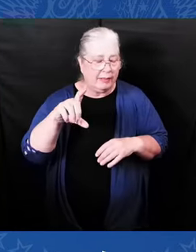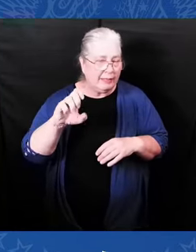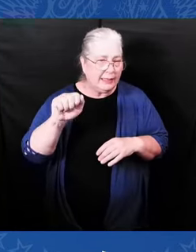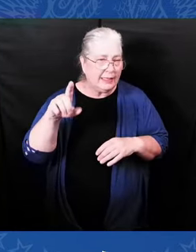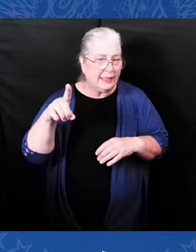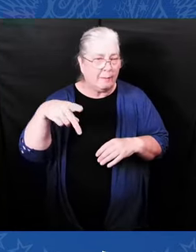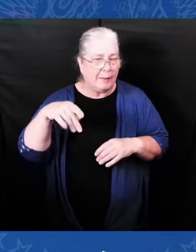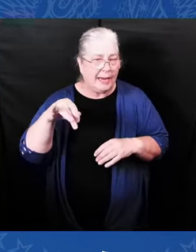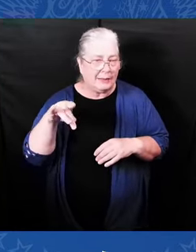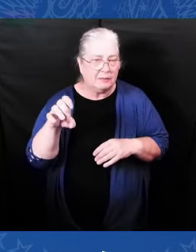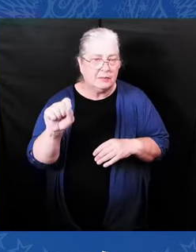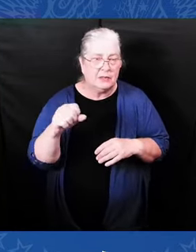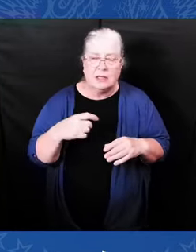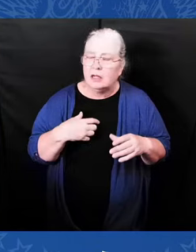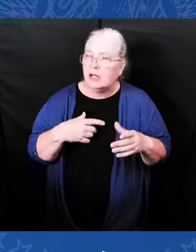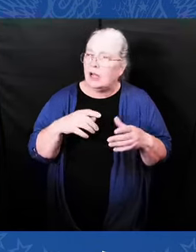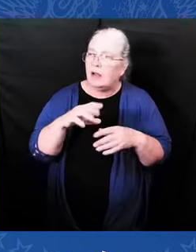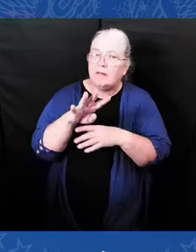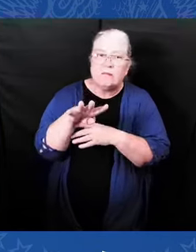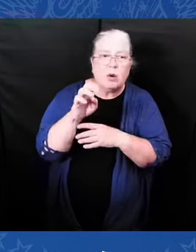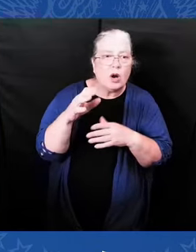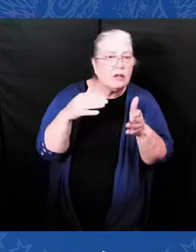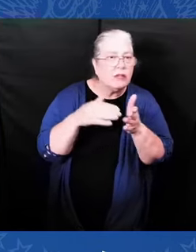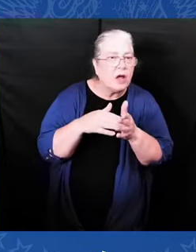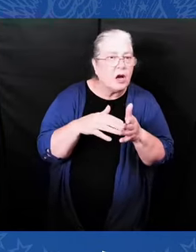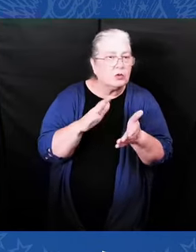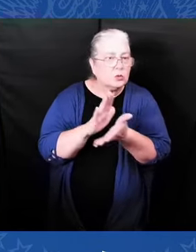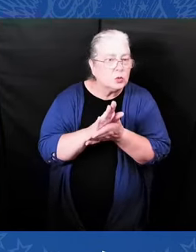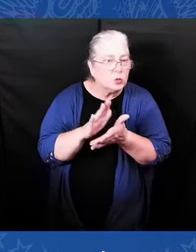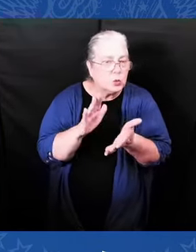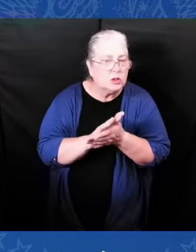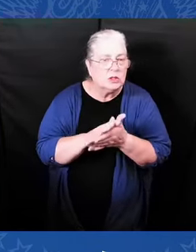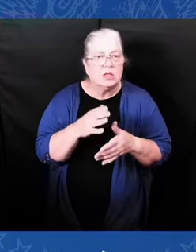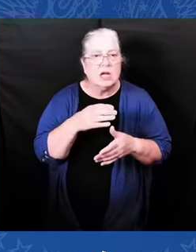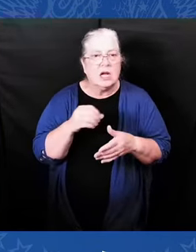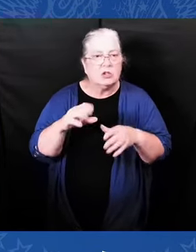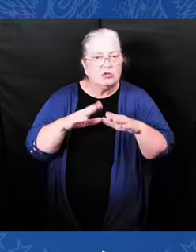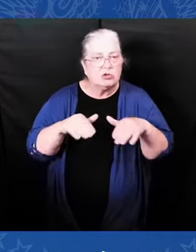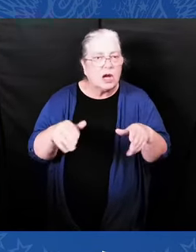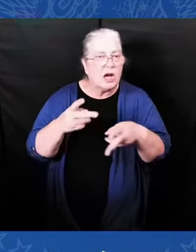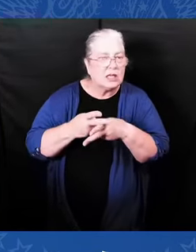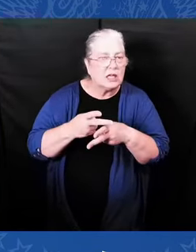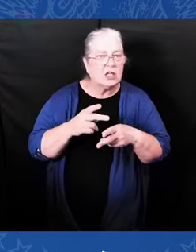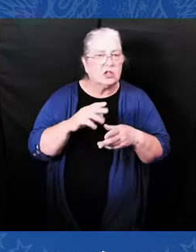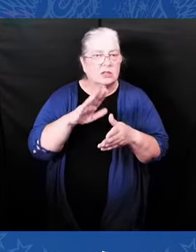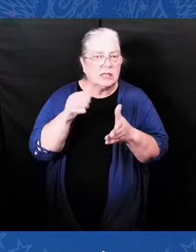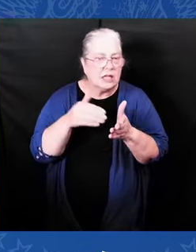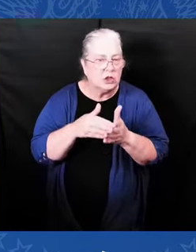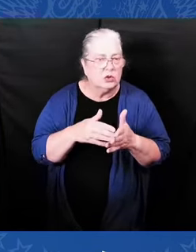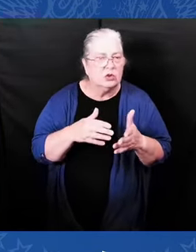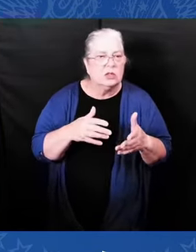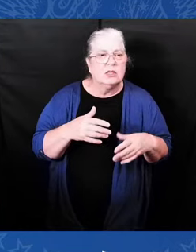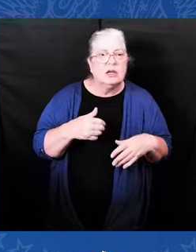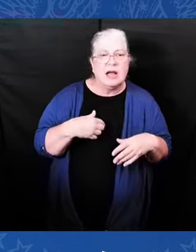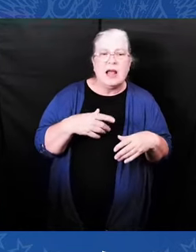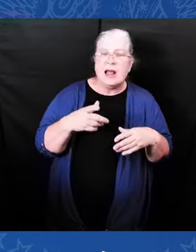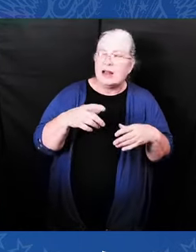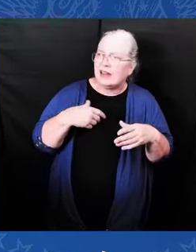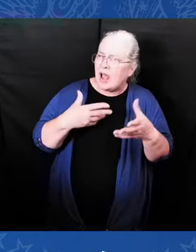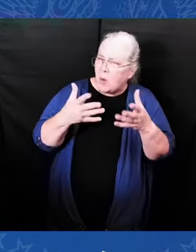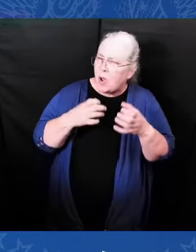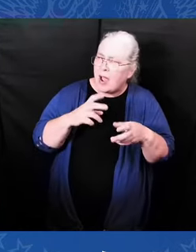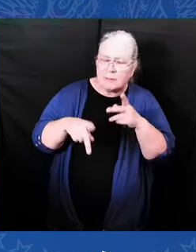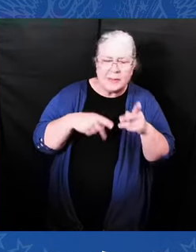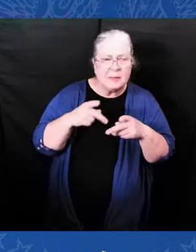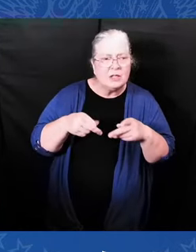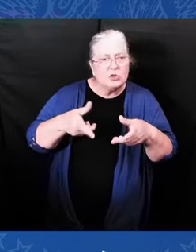Folks, presumptuous to say, but it's true. Our economic vision is working, creating jobs, building wealth,